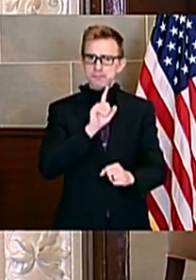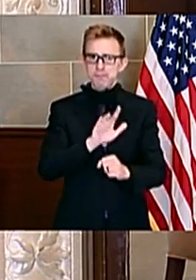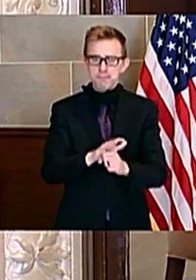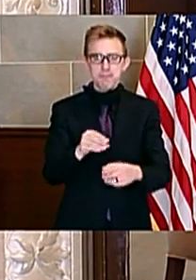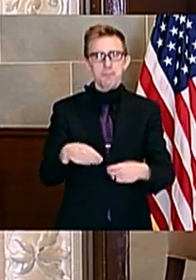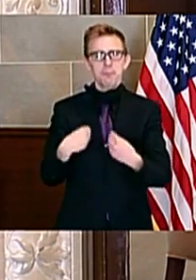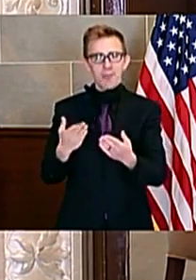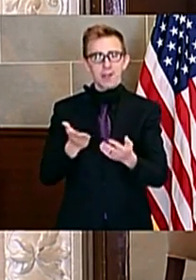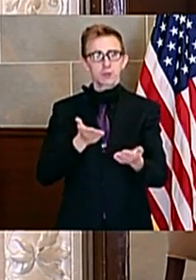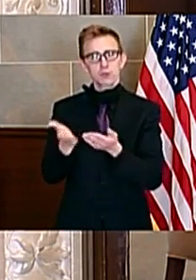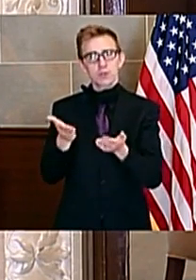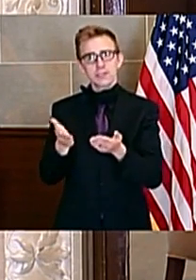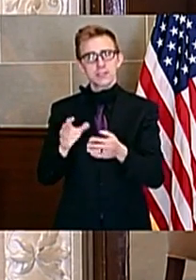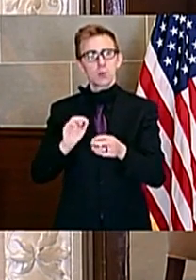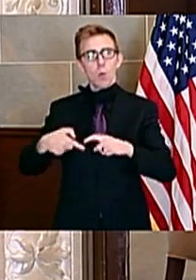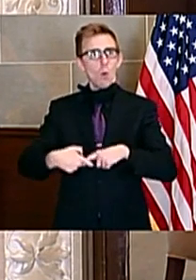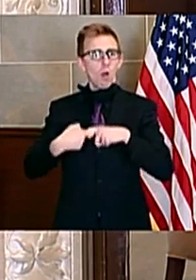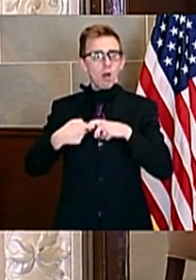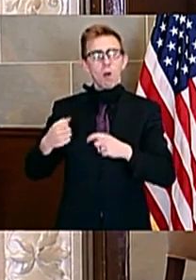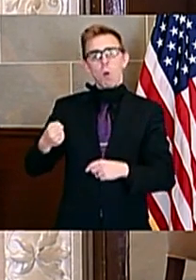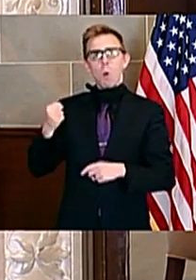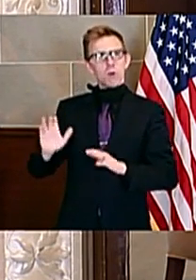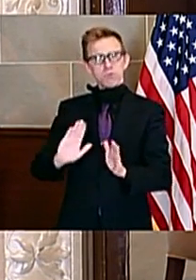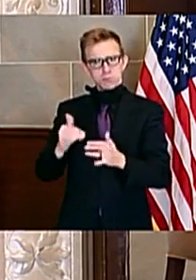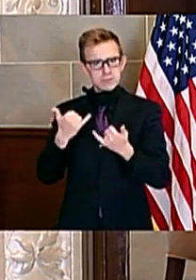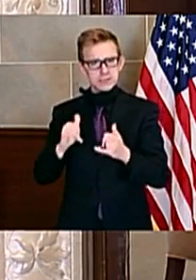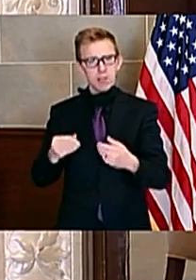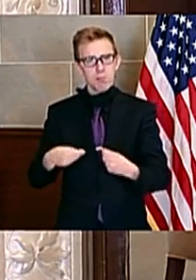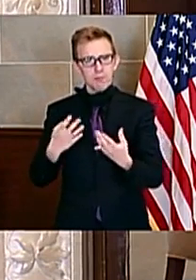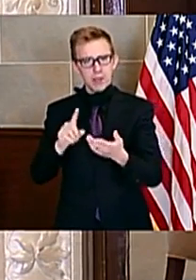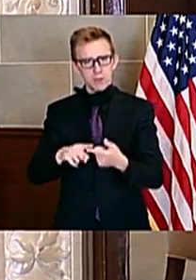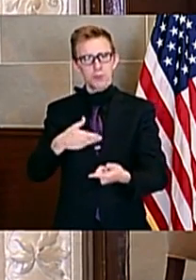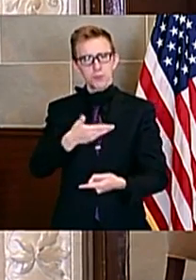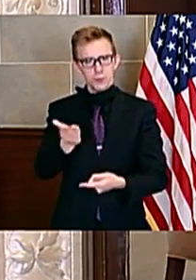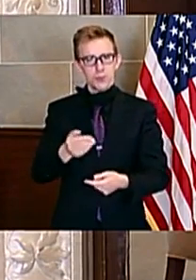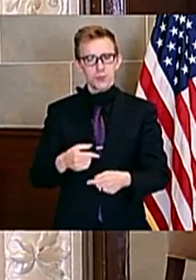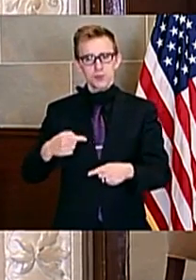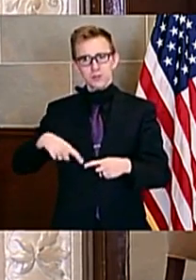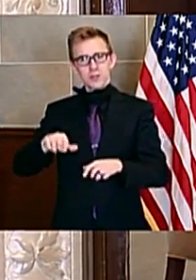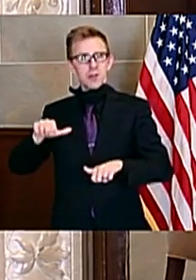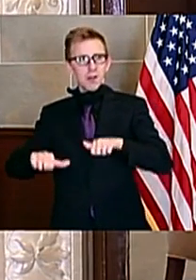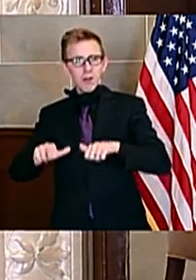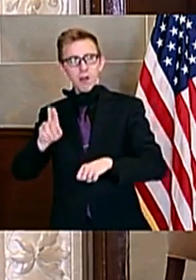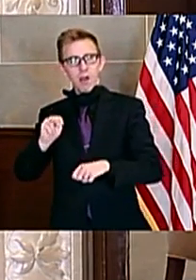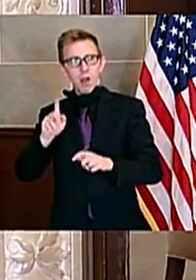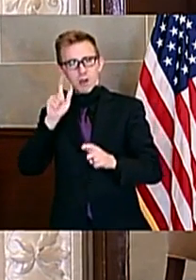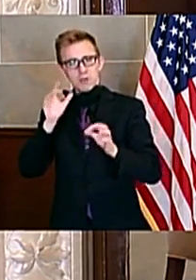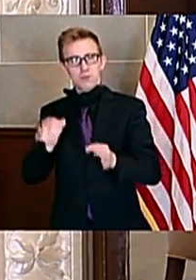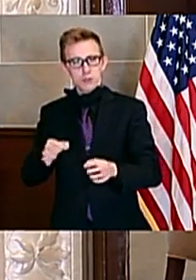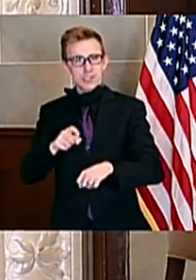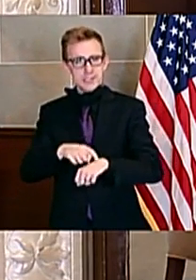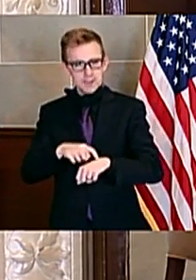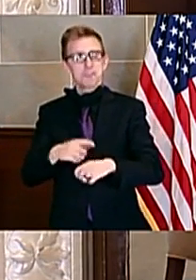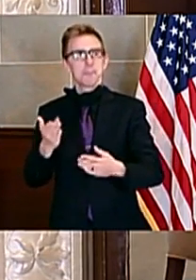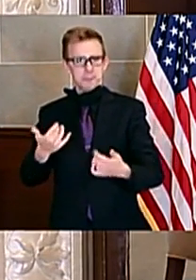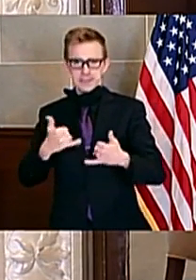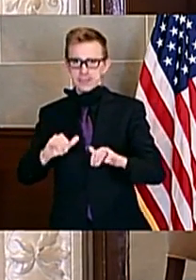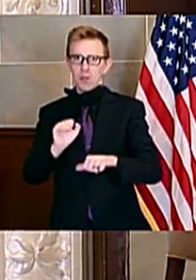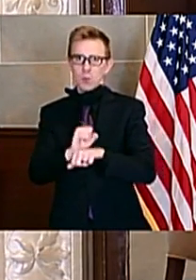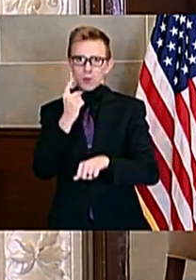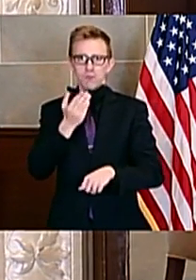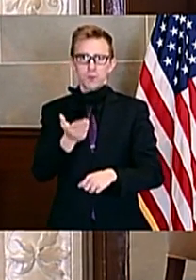uninterrupted services to their clients throughout this time of uncertainty. And now back to K-12